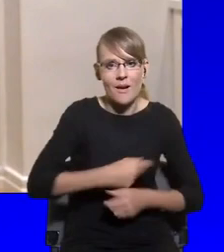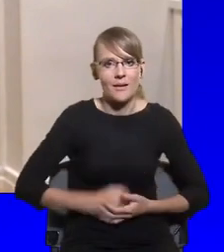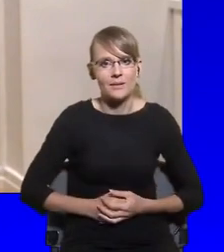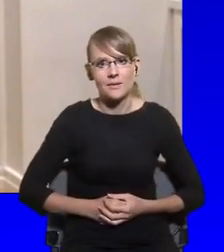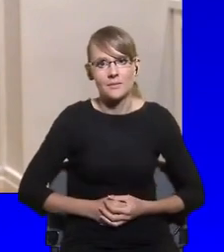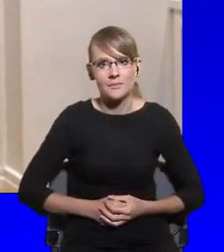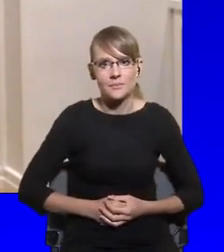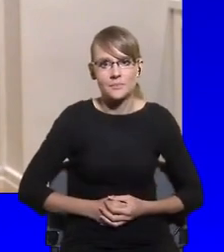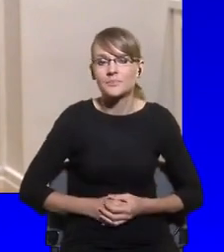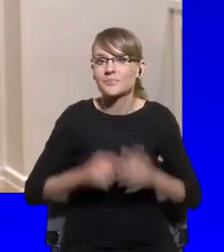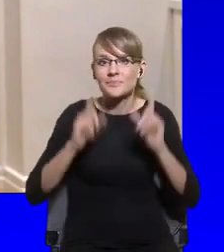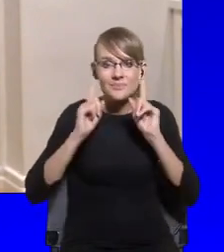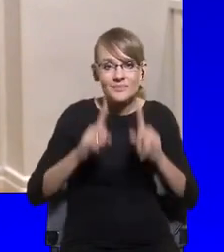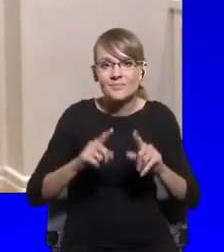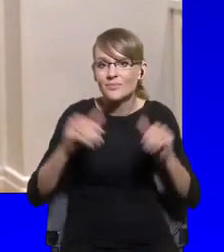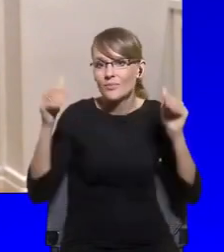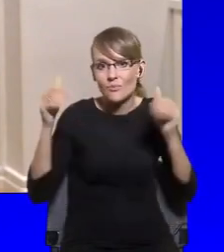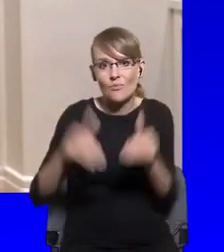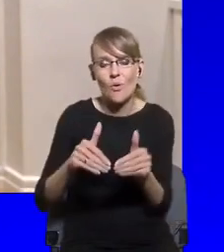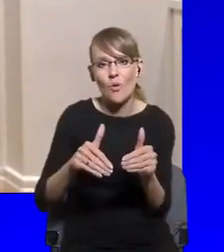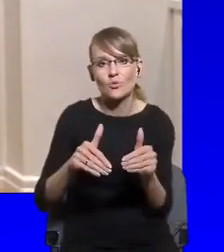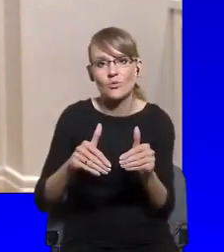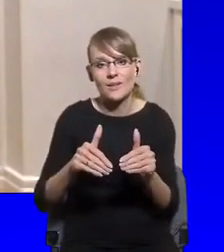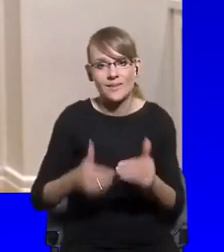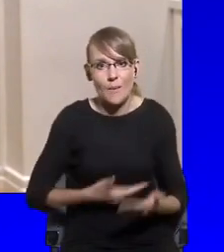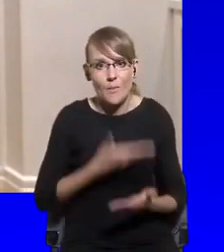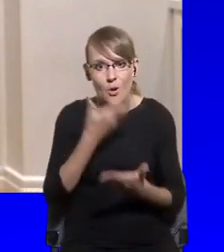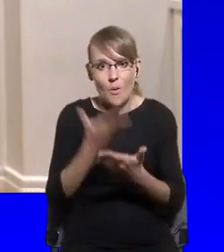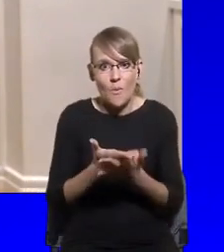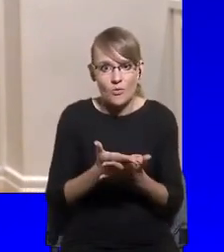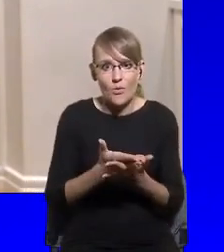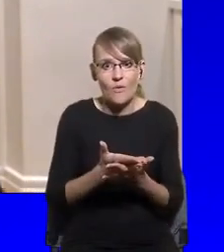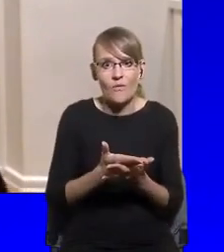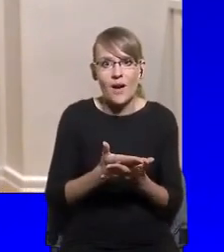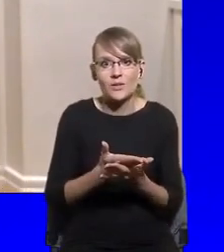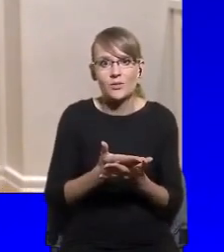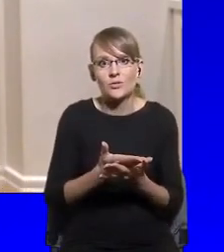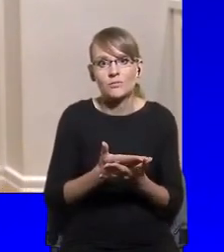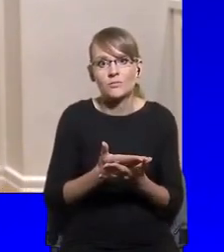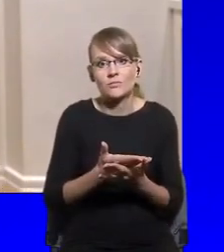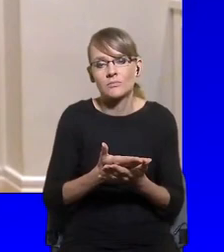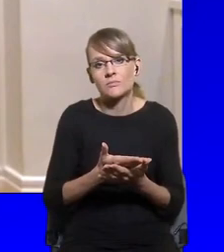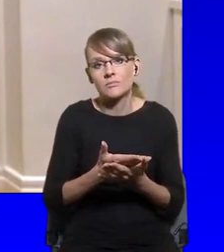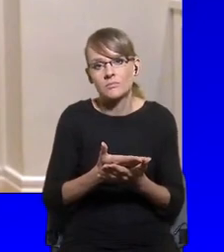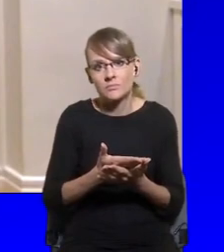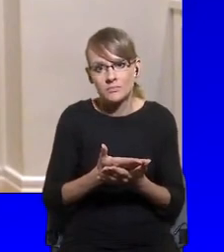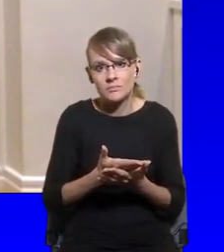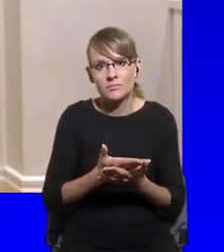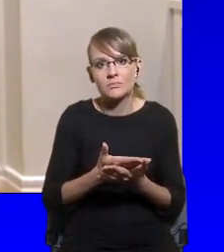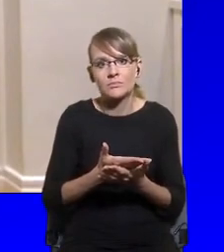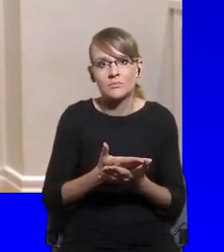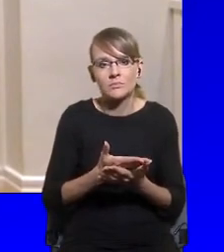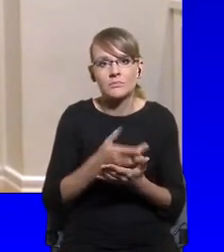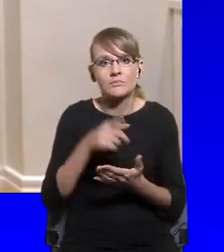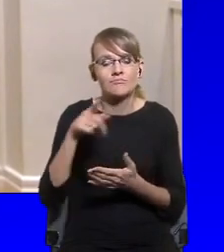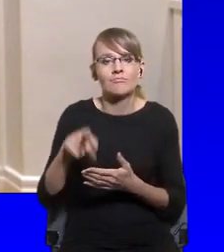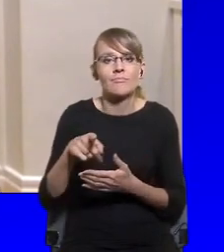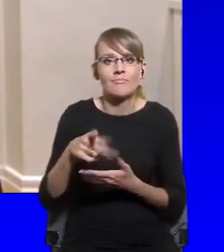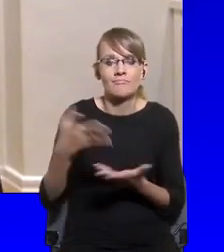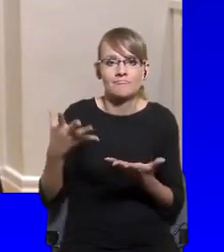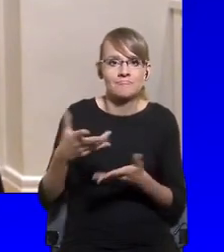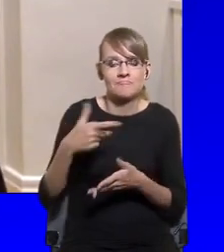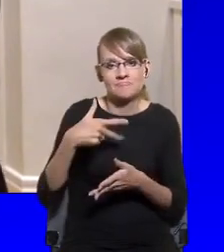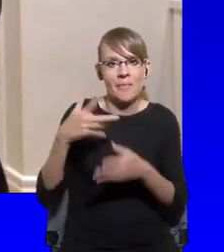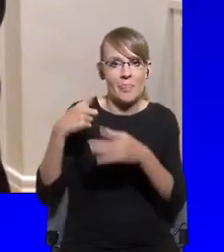parties. I mean, this is also what the Republicans in the United States face, face right now. Sort of clearly just to, uh, to make it clear